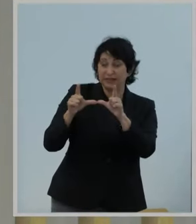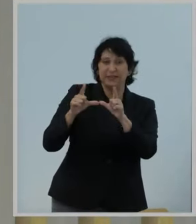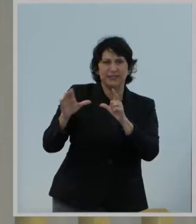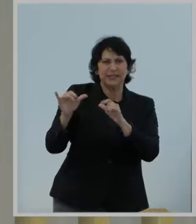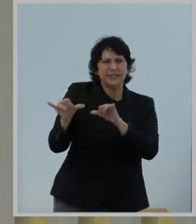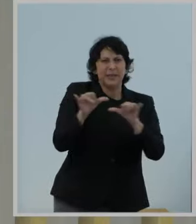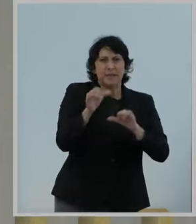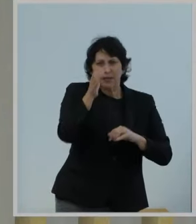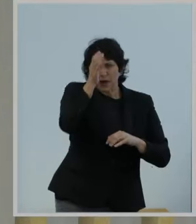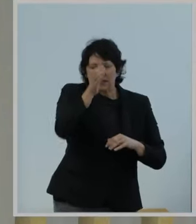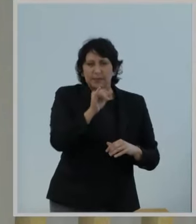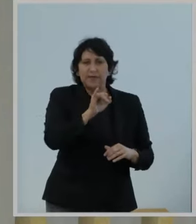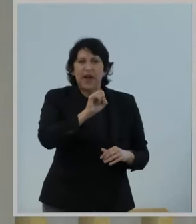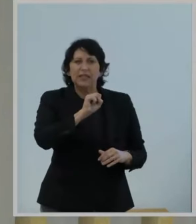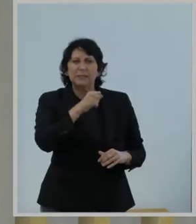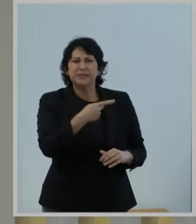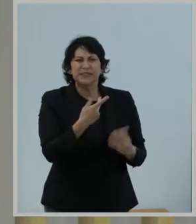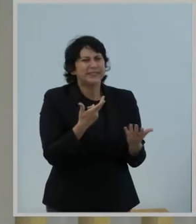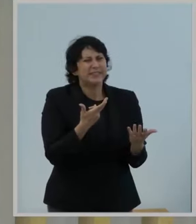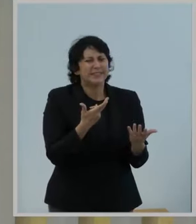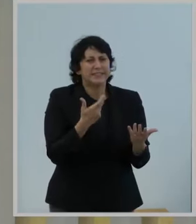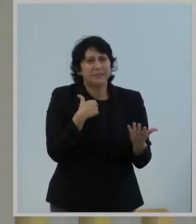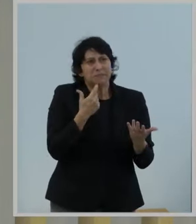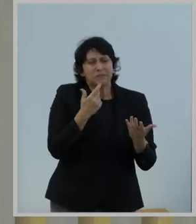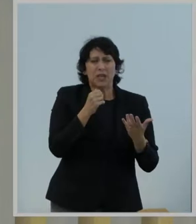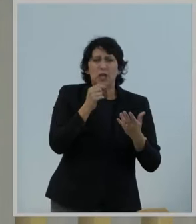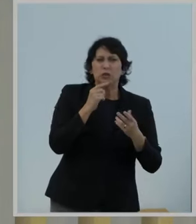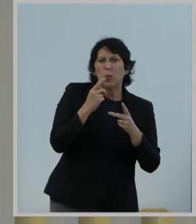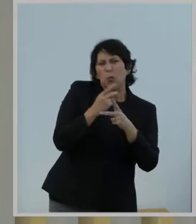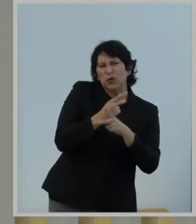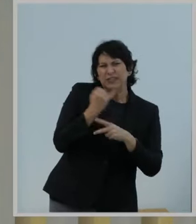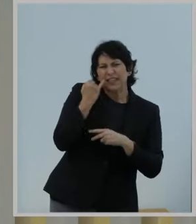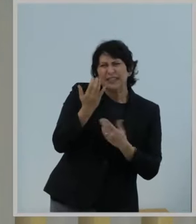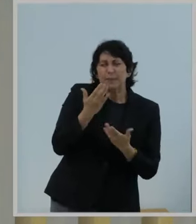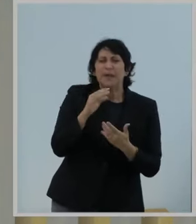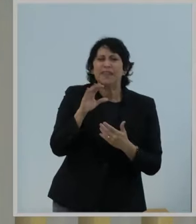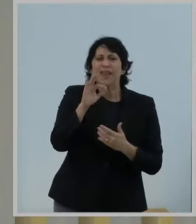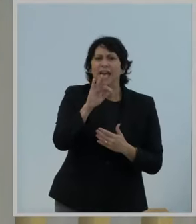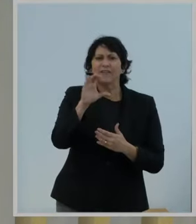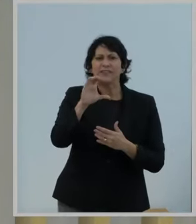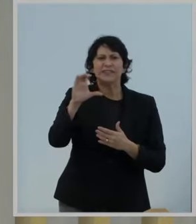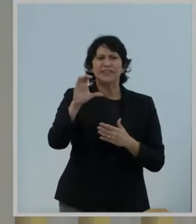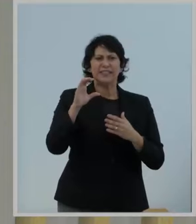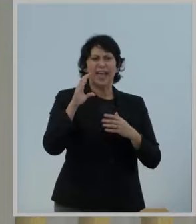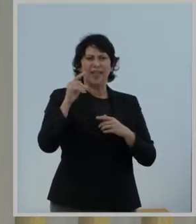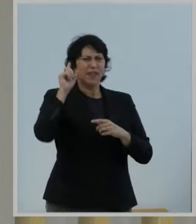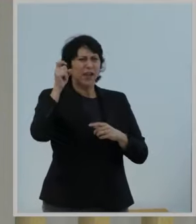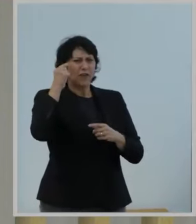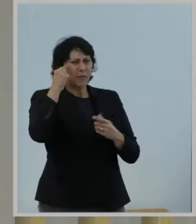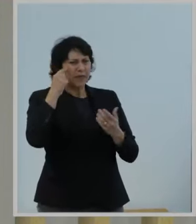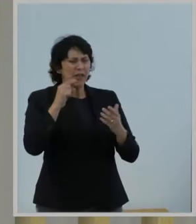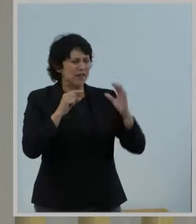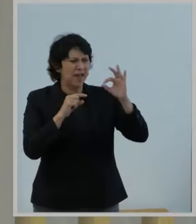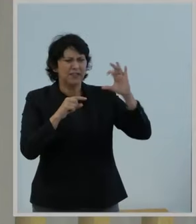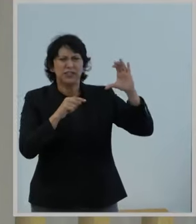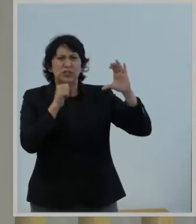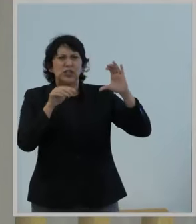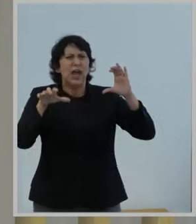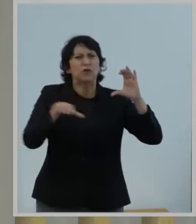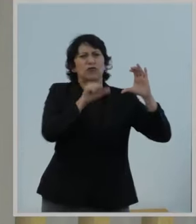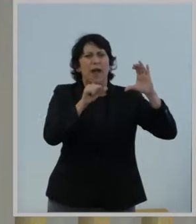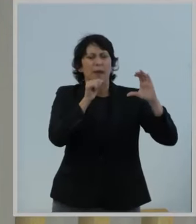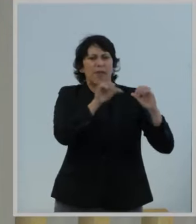ISPs. That isn't the worst idea, but the U.S. government doesn't need the FCC to grab at this authority through Title II